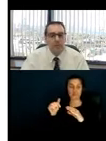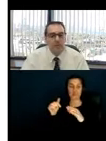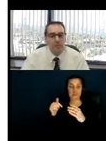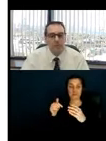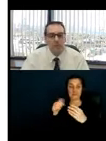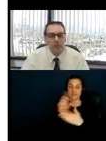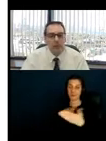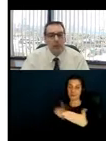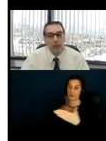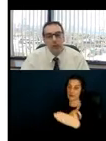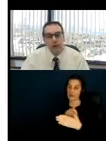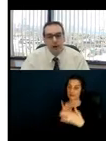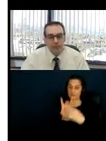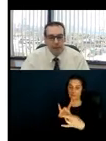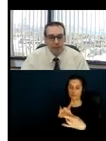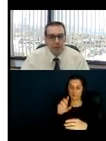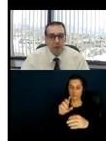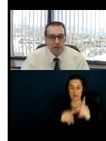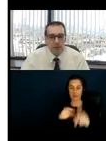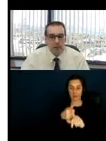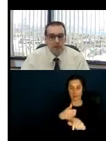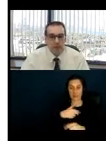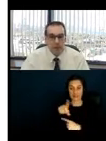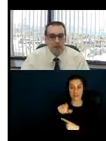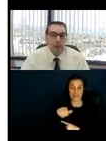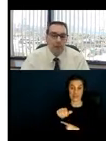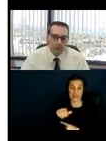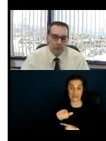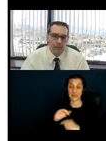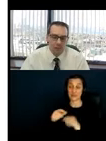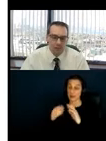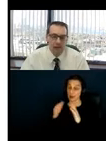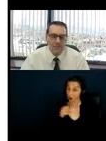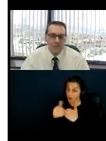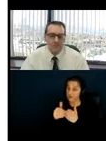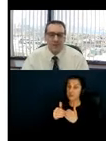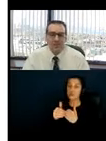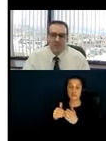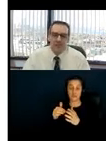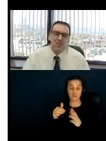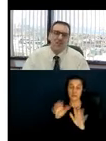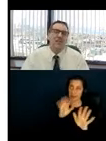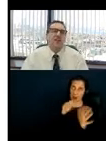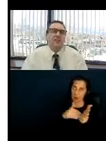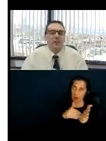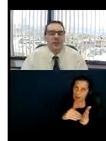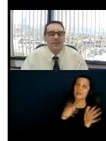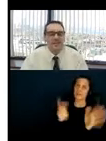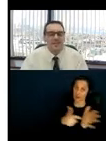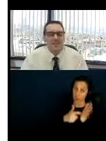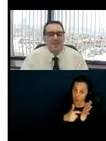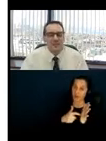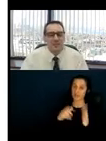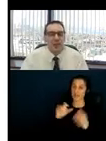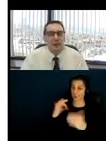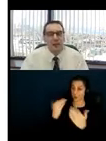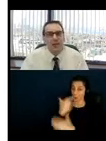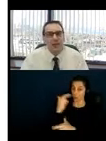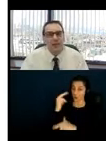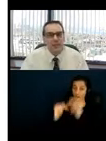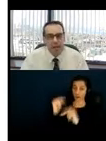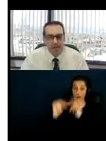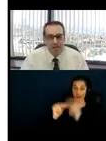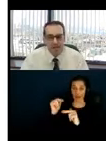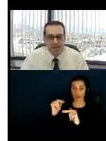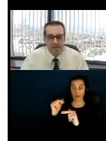accommodation and oftentimes requires newly constructed and altered places to comply with the